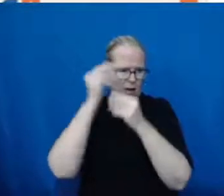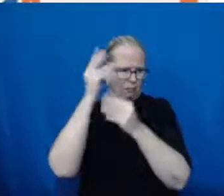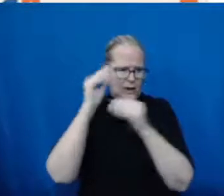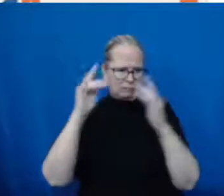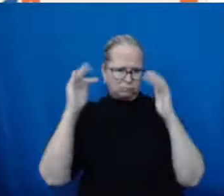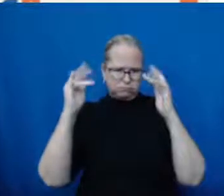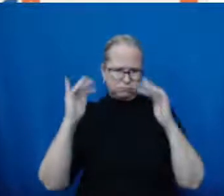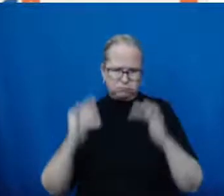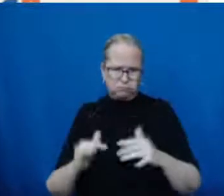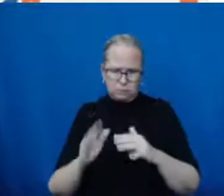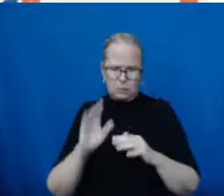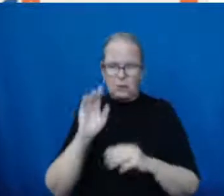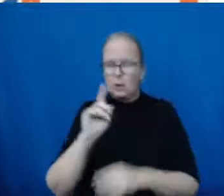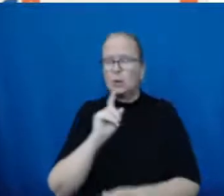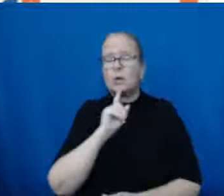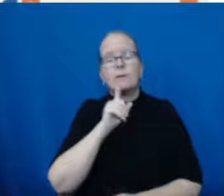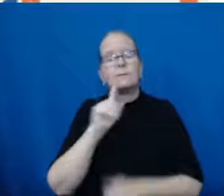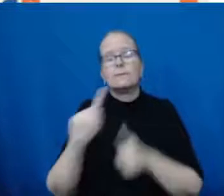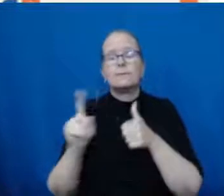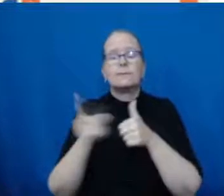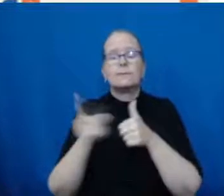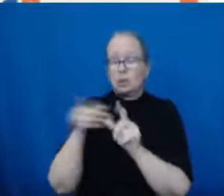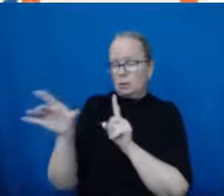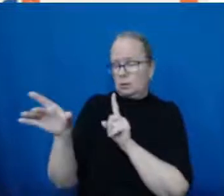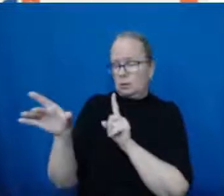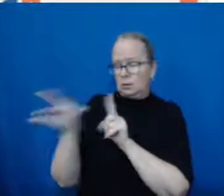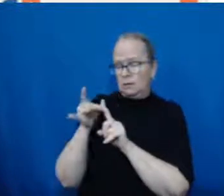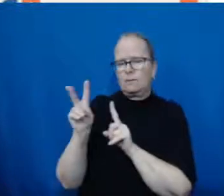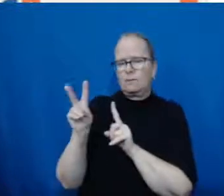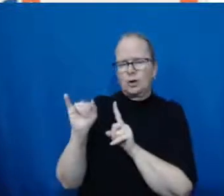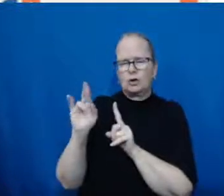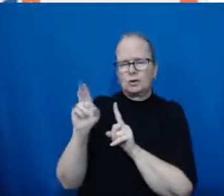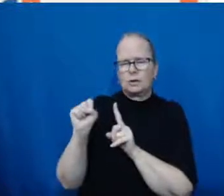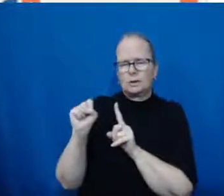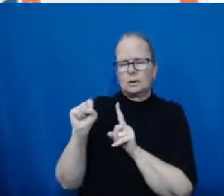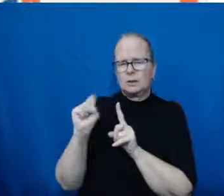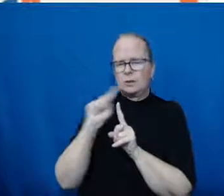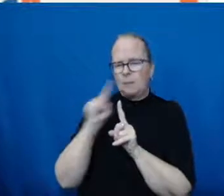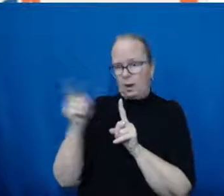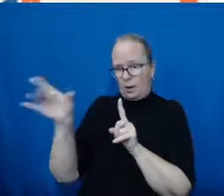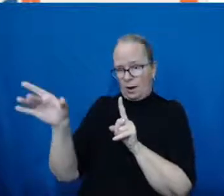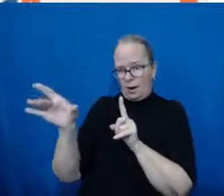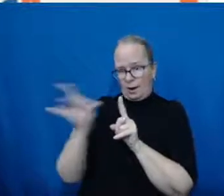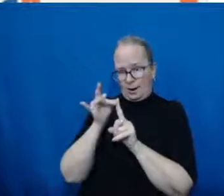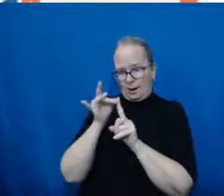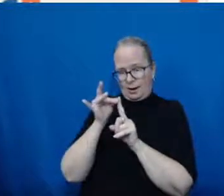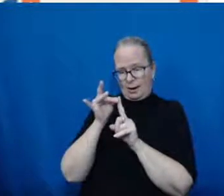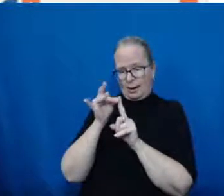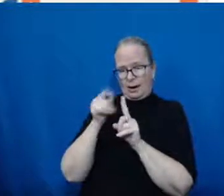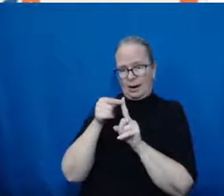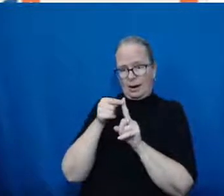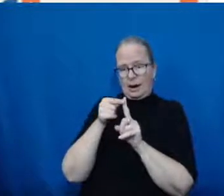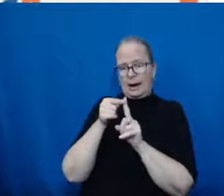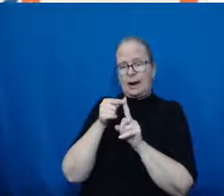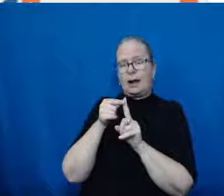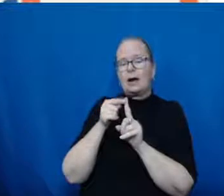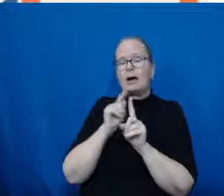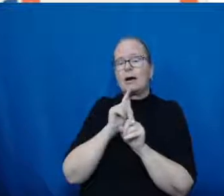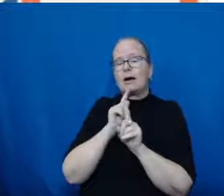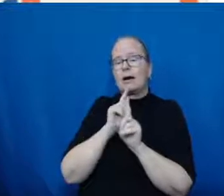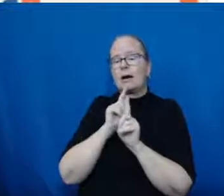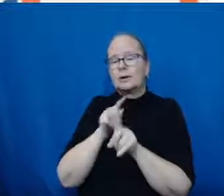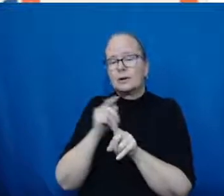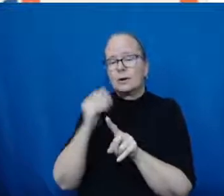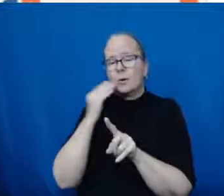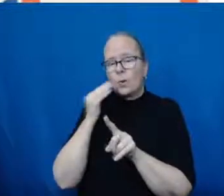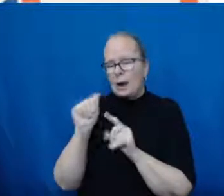and that's where we're looking at antiviral medications and things to reduce viral load and that kind of thing. And then as